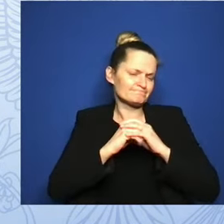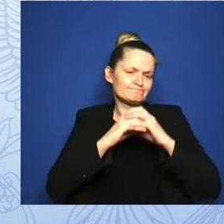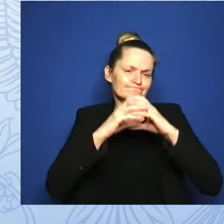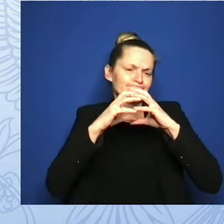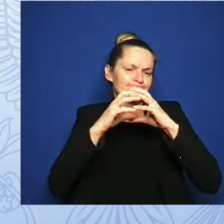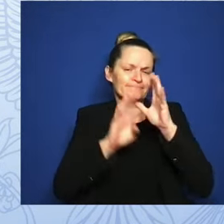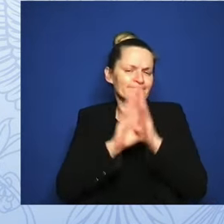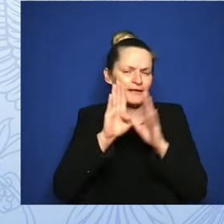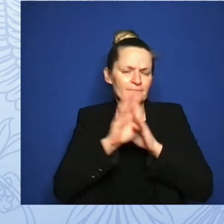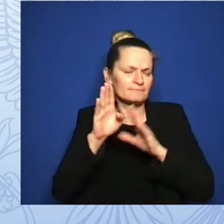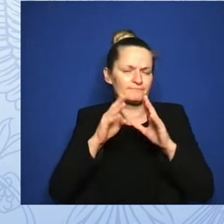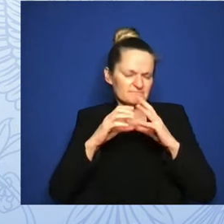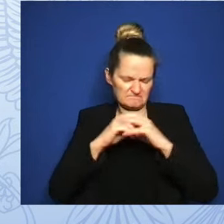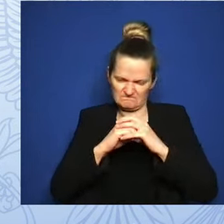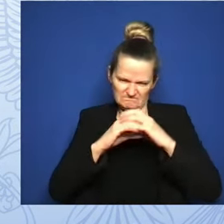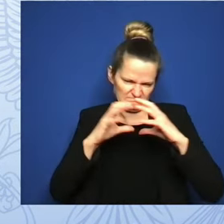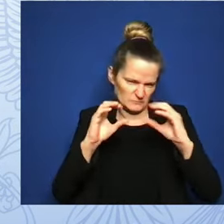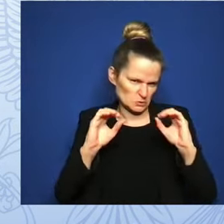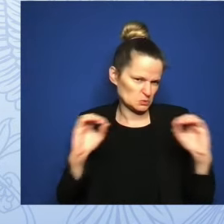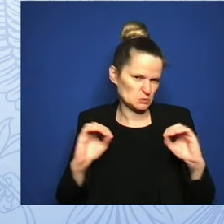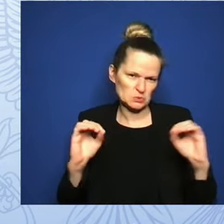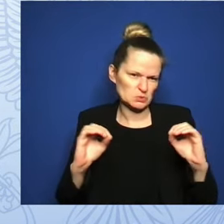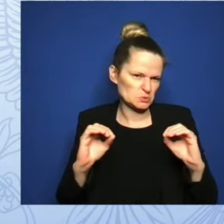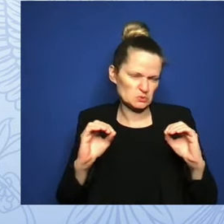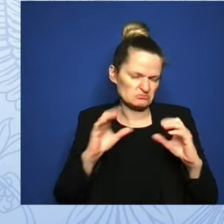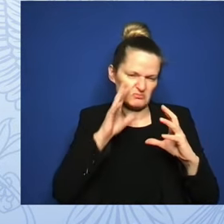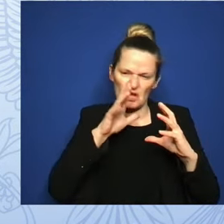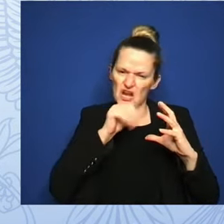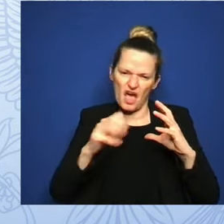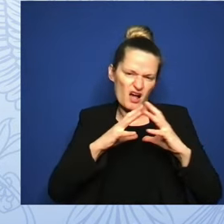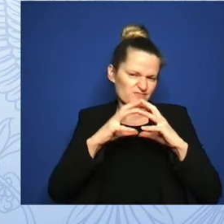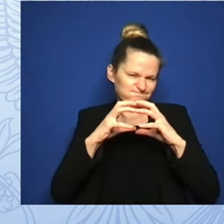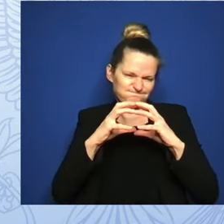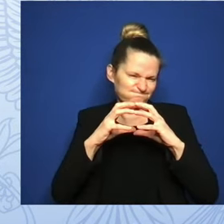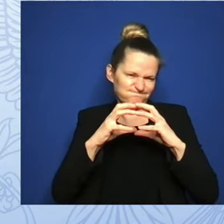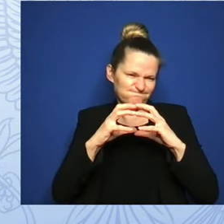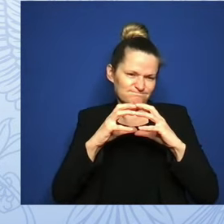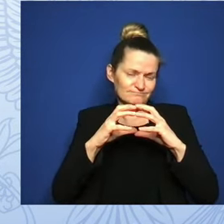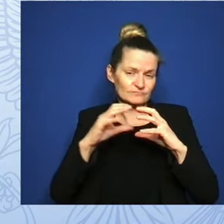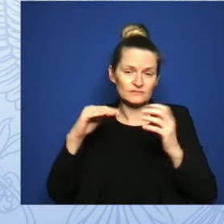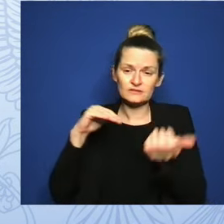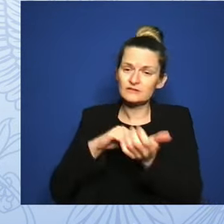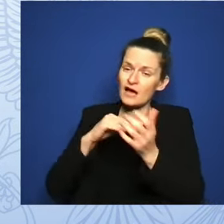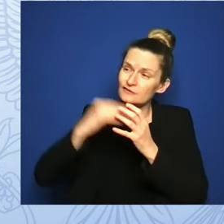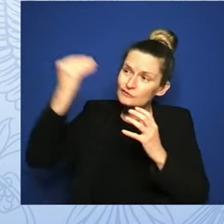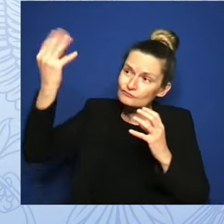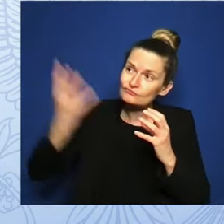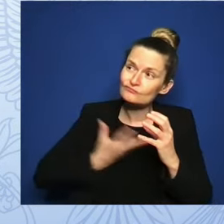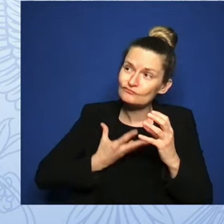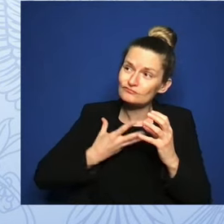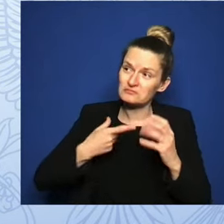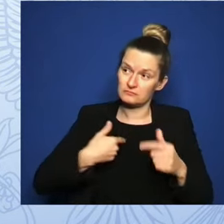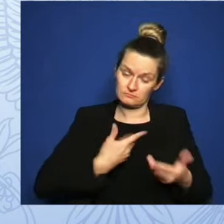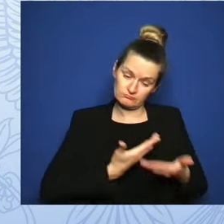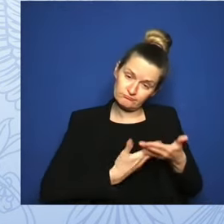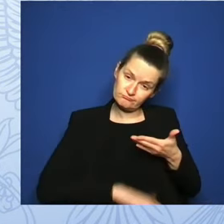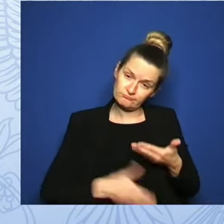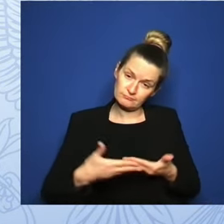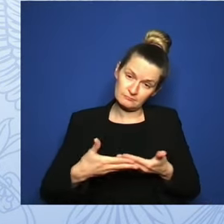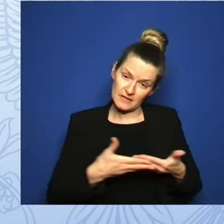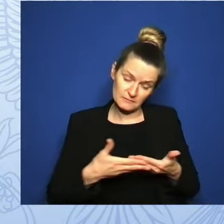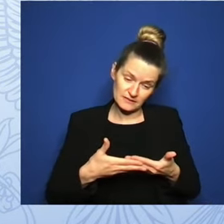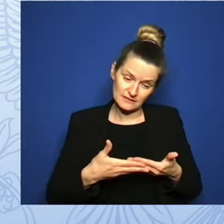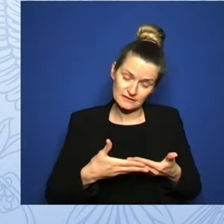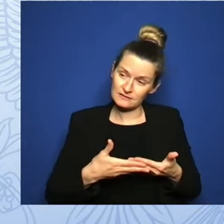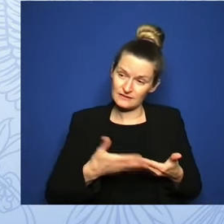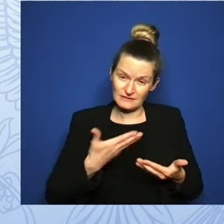My doctor said my baby would die within minutes, if not at birth, and recommended we